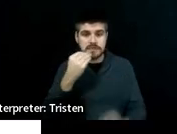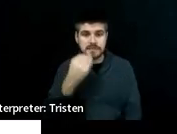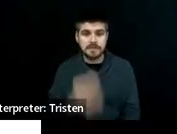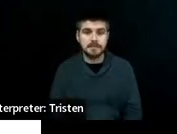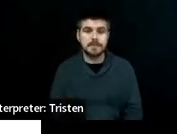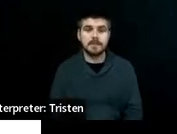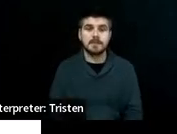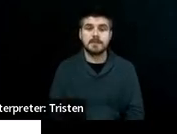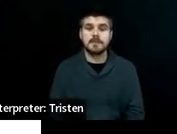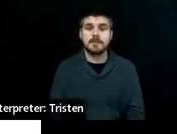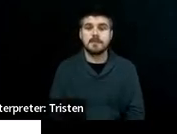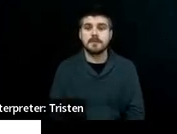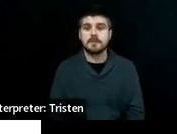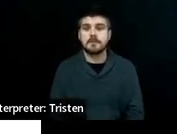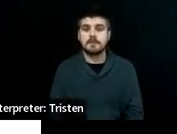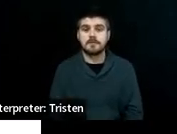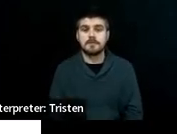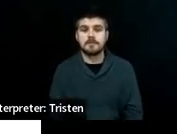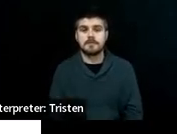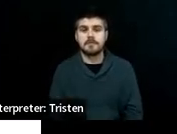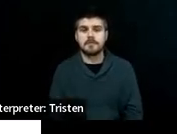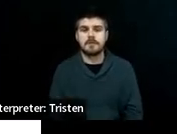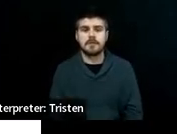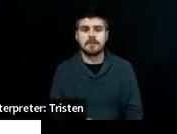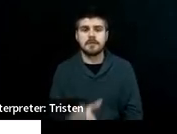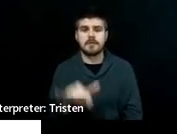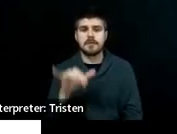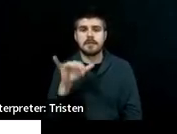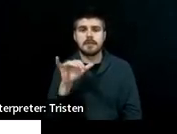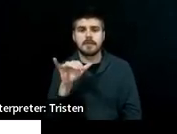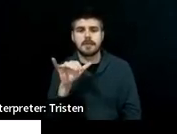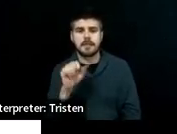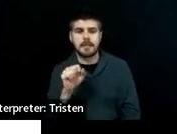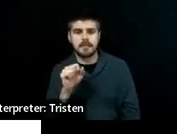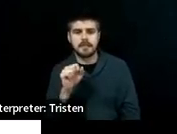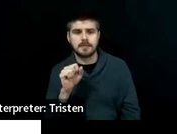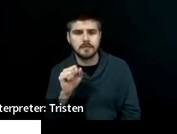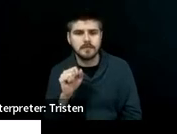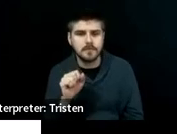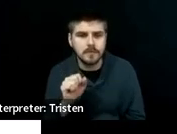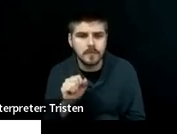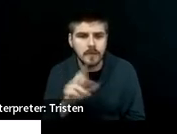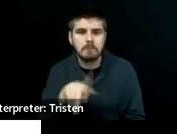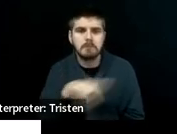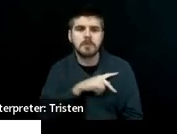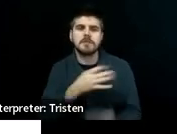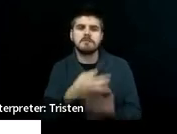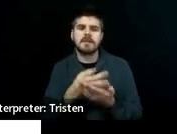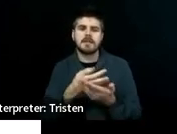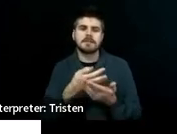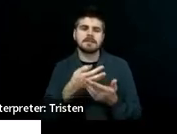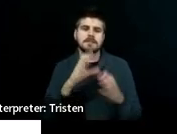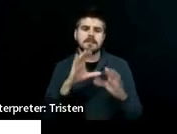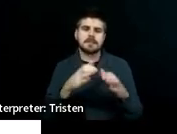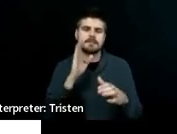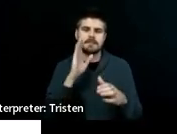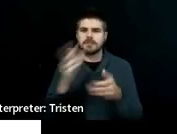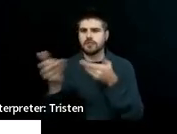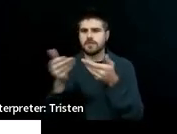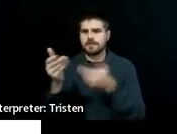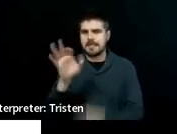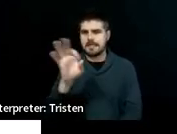finance classes. Yep. Yes, he would put them in 9F, the services. Yep. And some banks